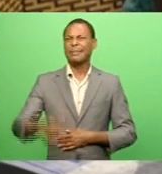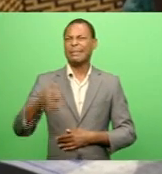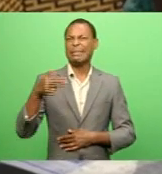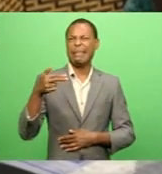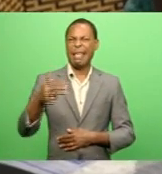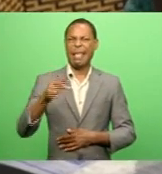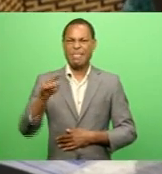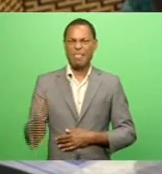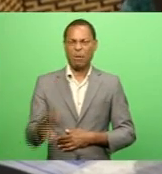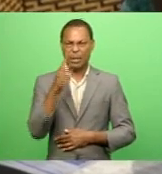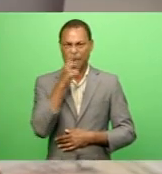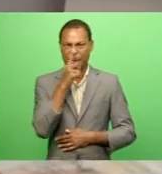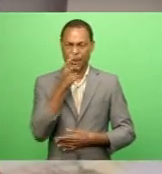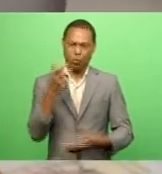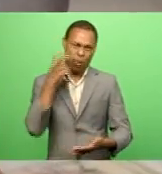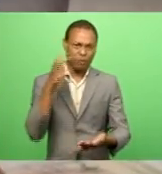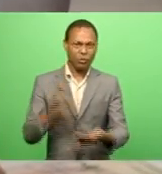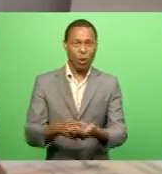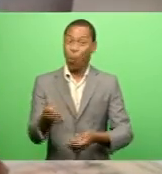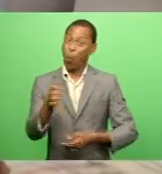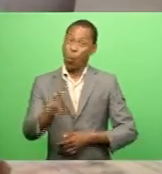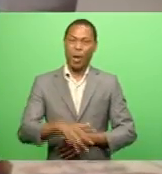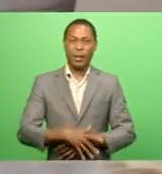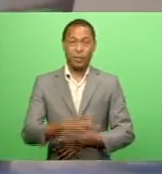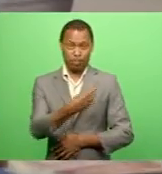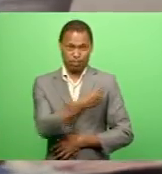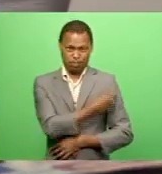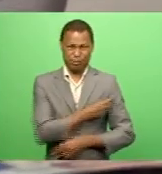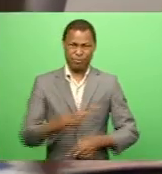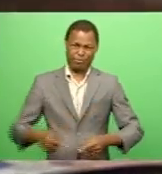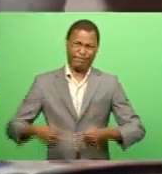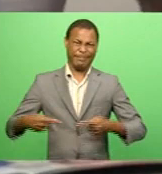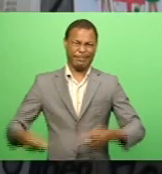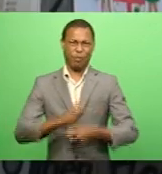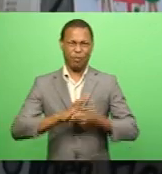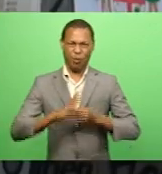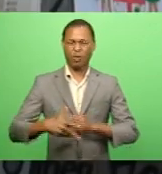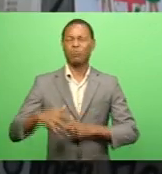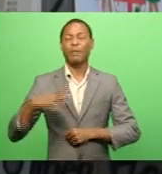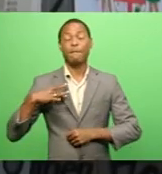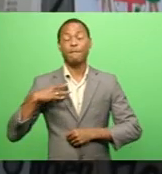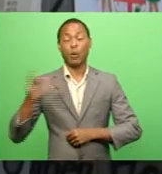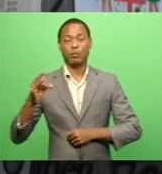far registered Dr. Devi says the vaccination against COVID-19 is voluntary